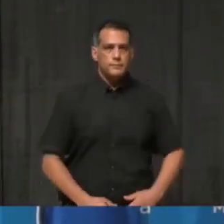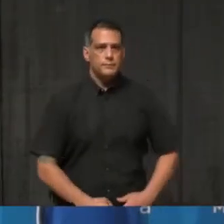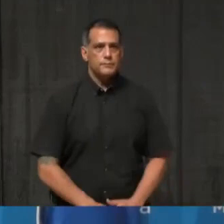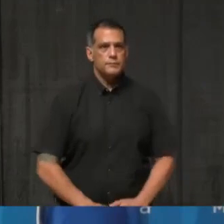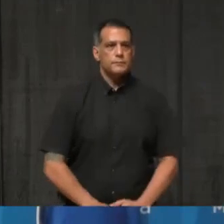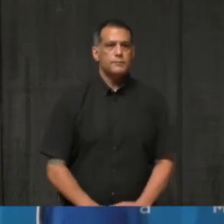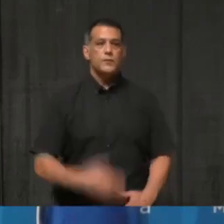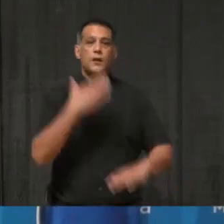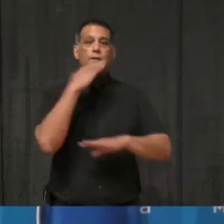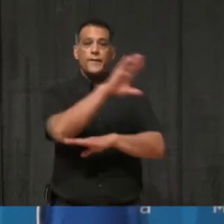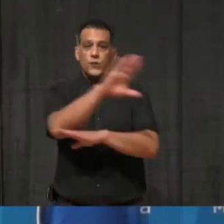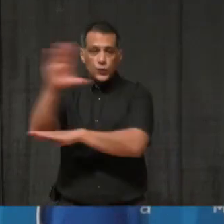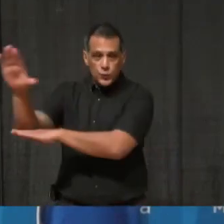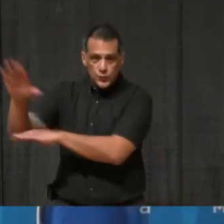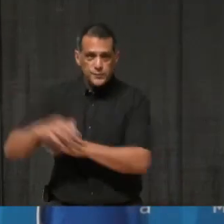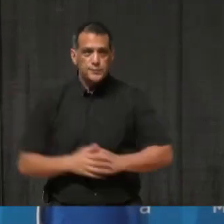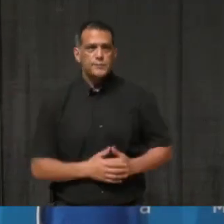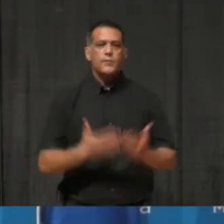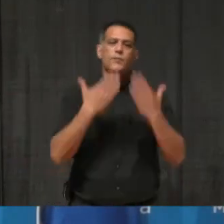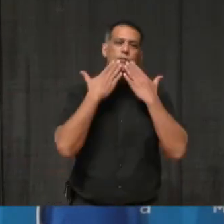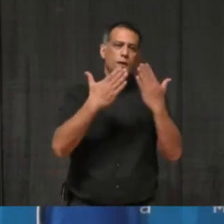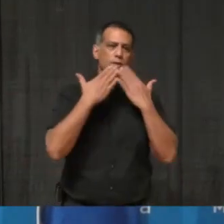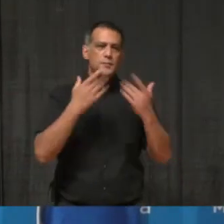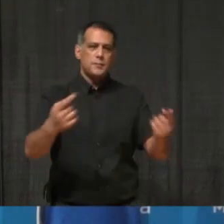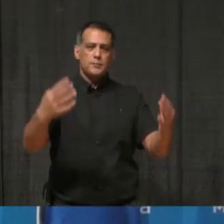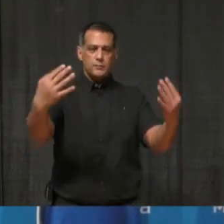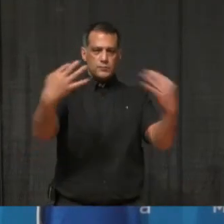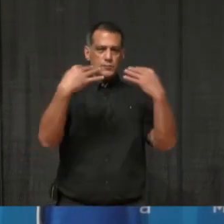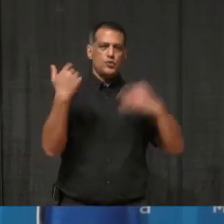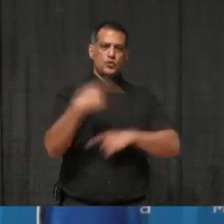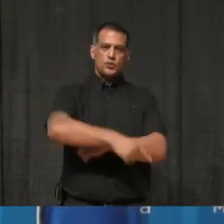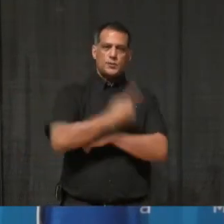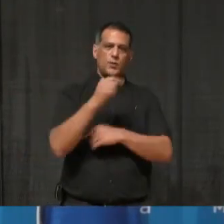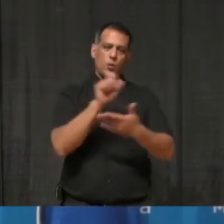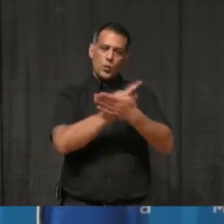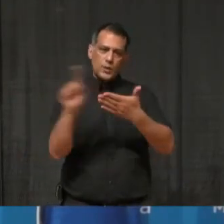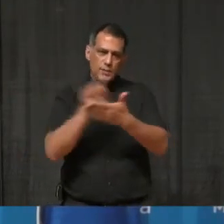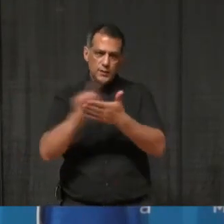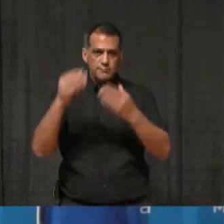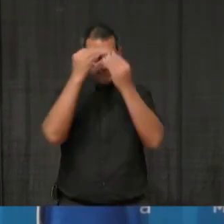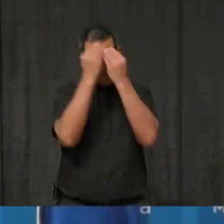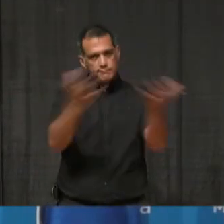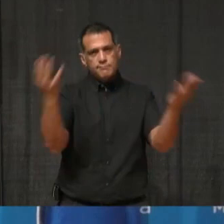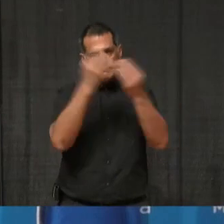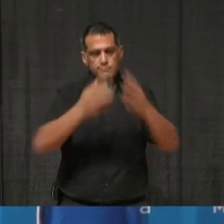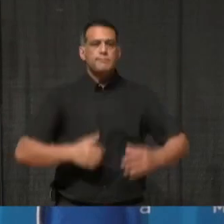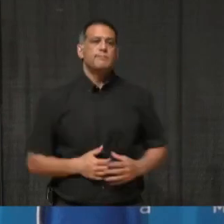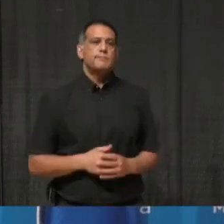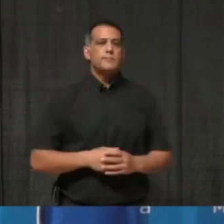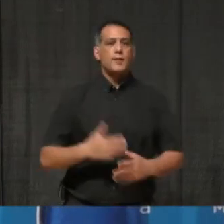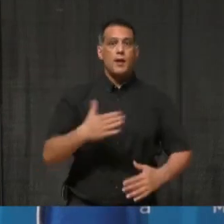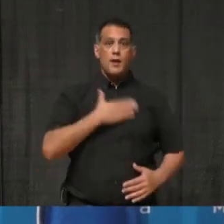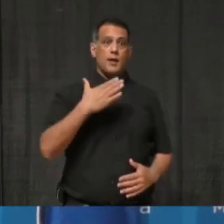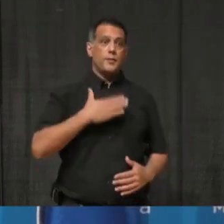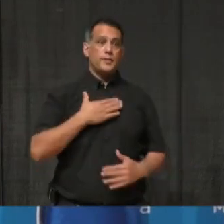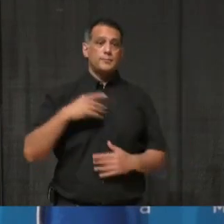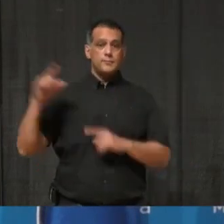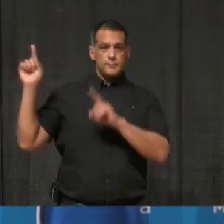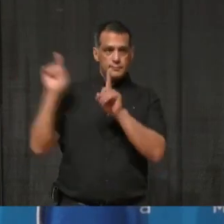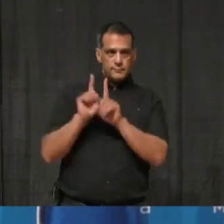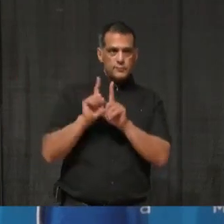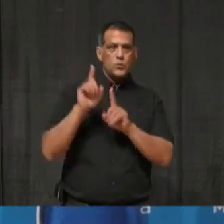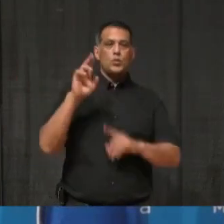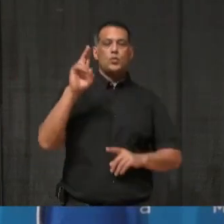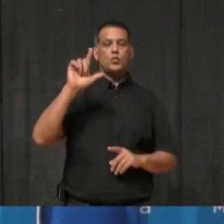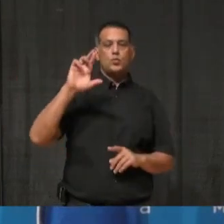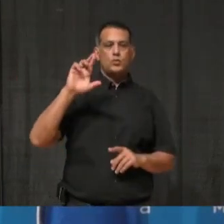Good afternoon and thank you for joining us for our weekly update. I'm pleased as always to be joined by Dr. Lawrence